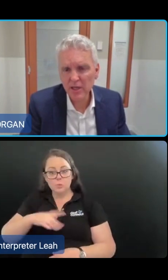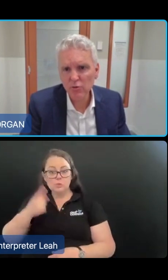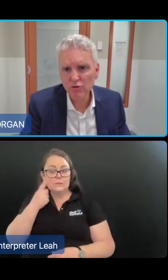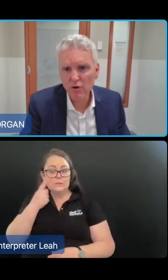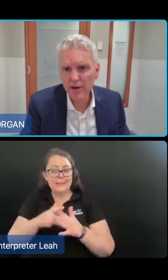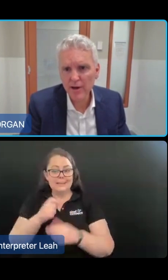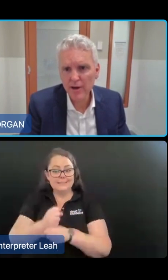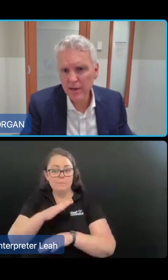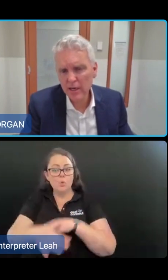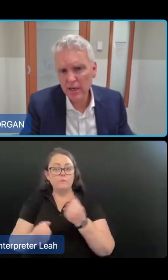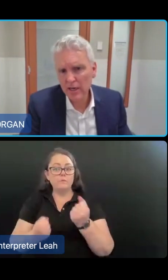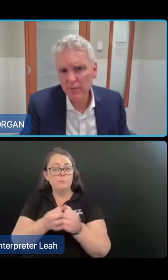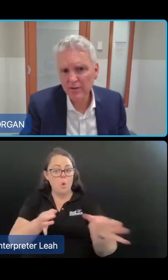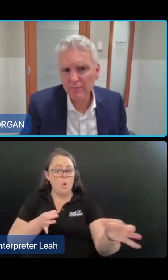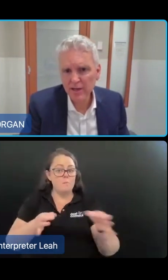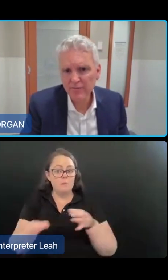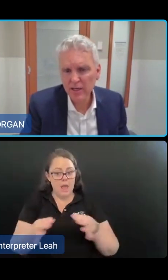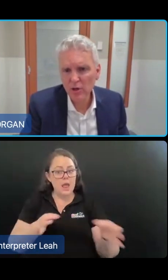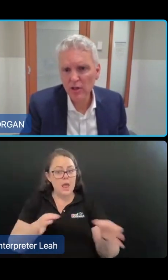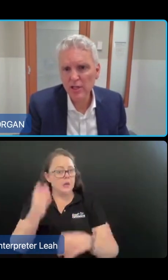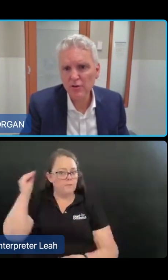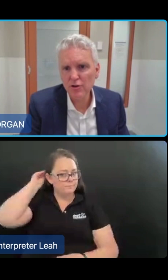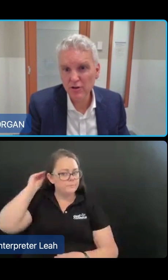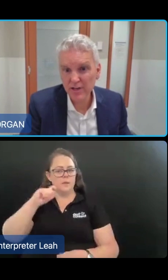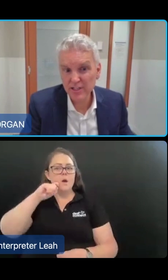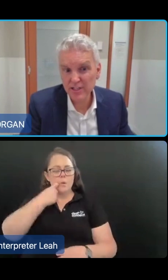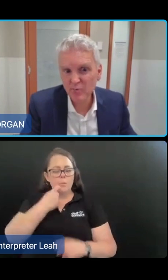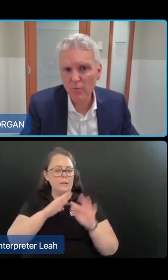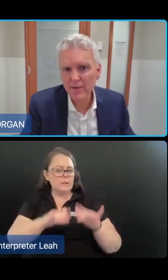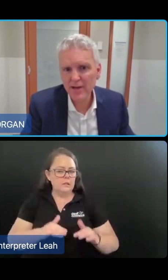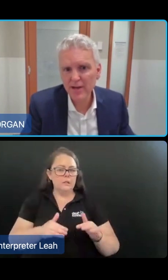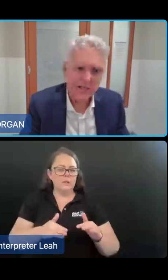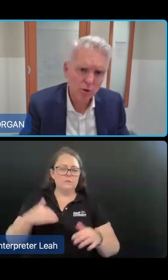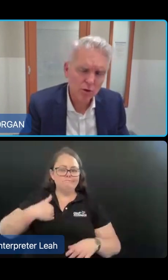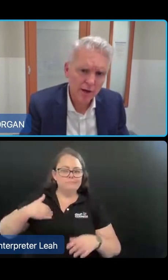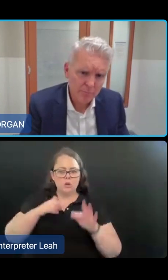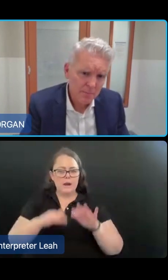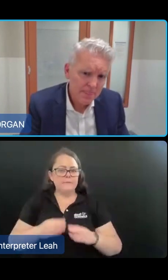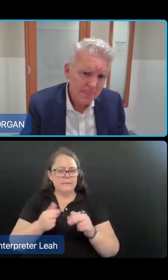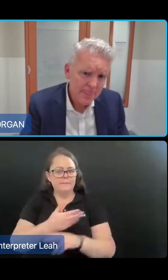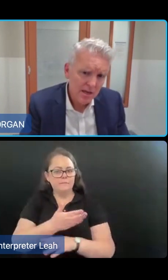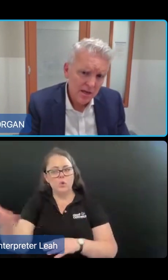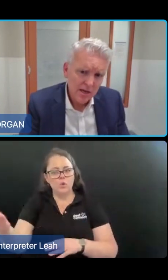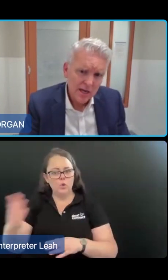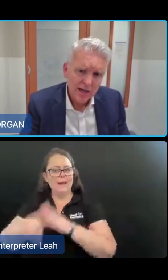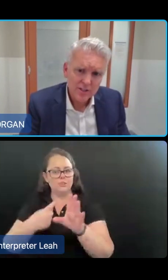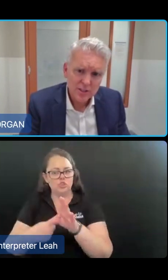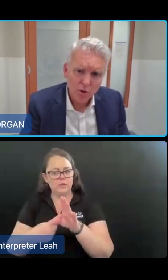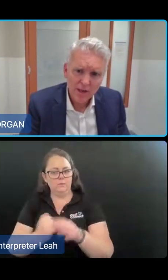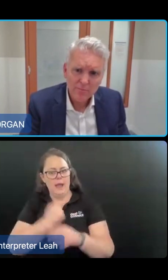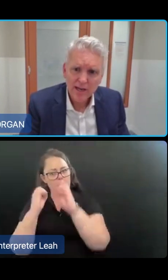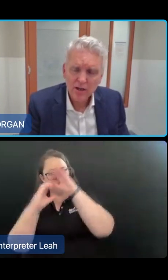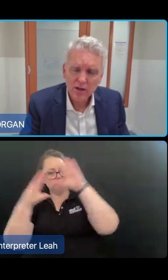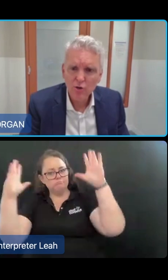board as something we'll try and make available early in the new year, an example of what we're imagining that will look like. The